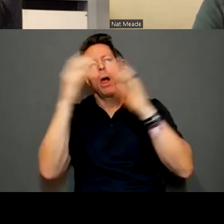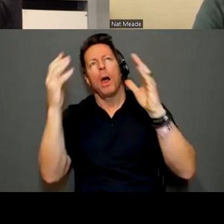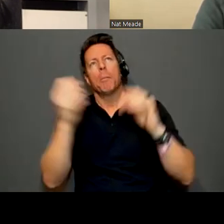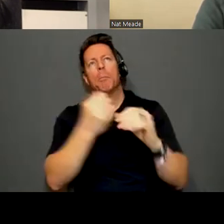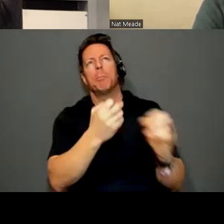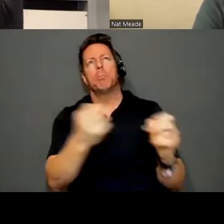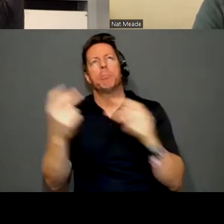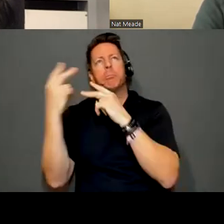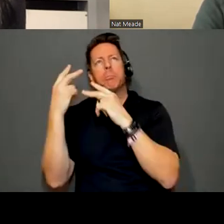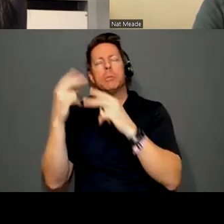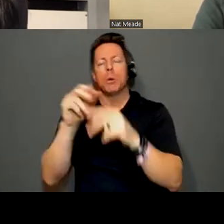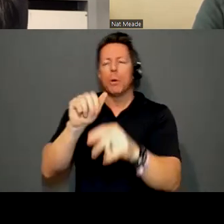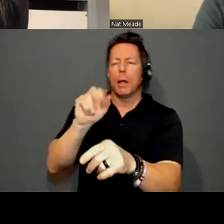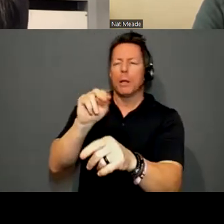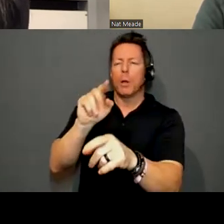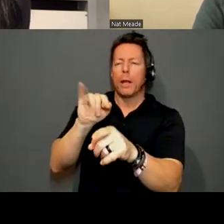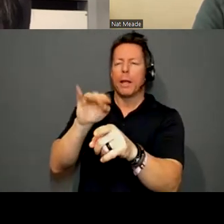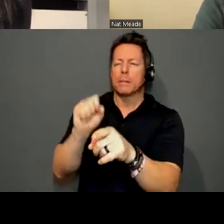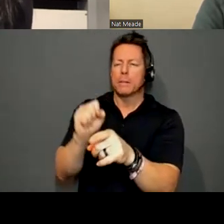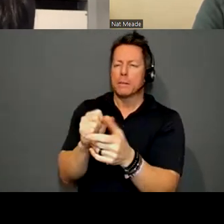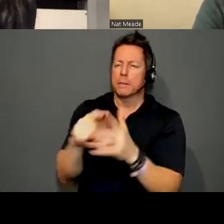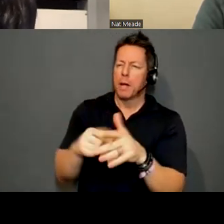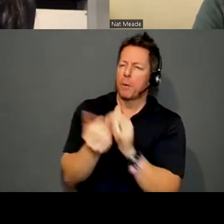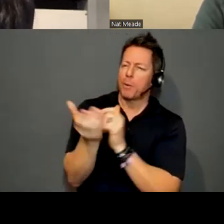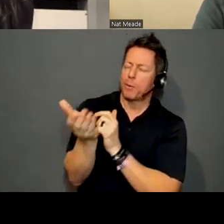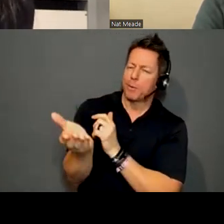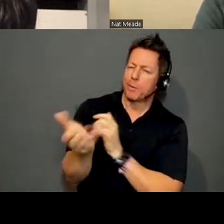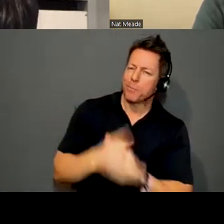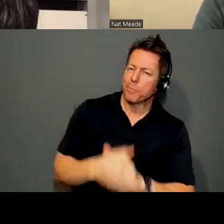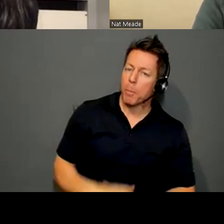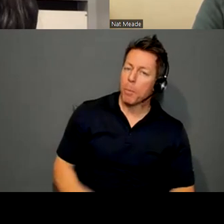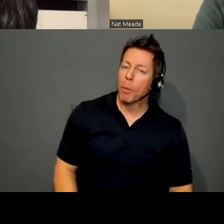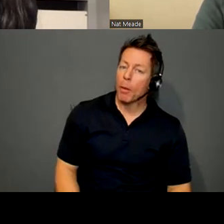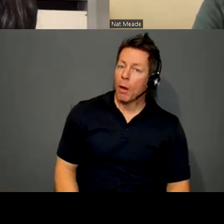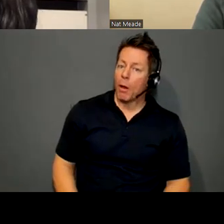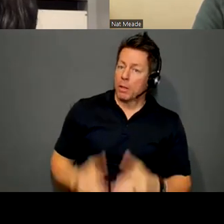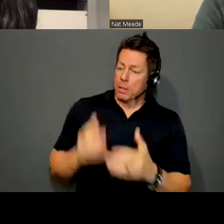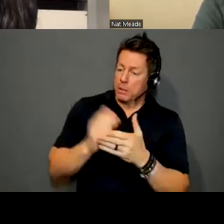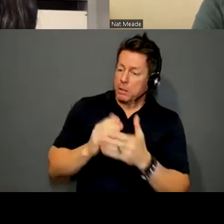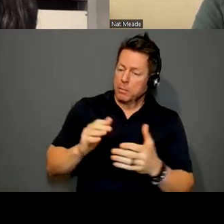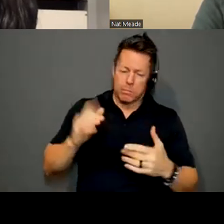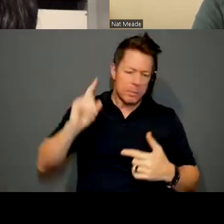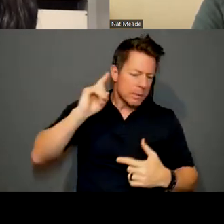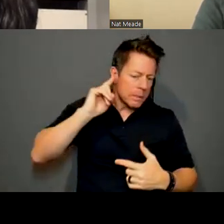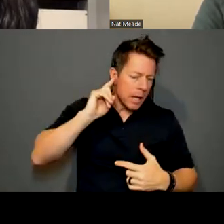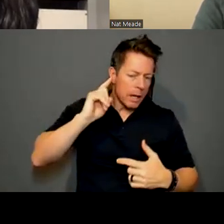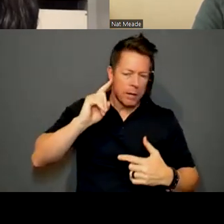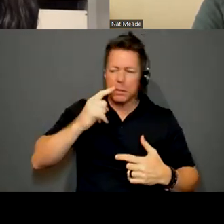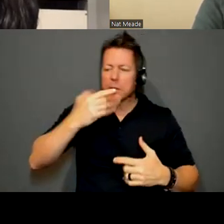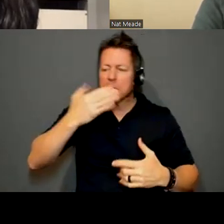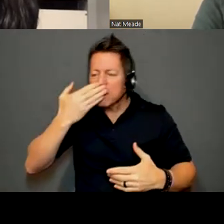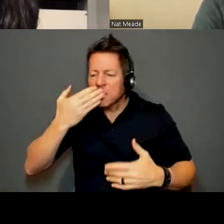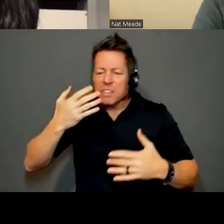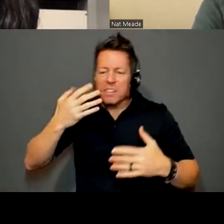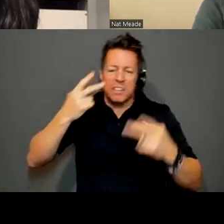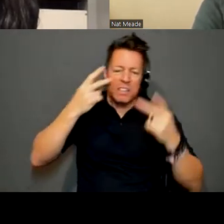Antonius, I'm going to start with you and ask, were there certain sights, scents, sounds, flavors, or people that